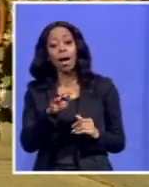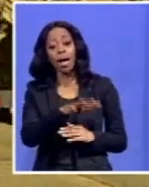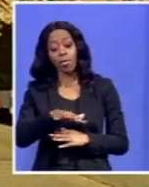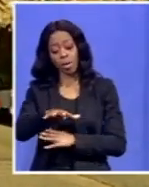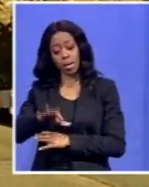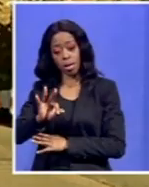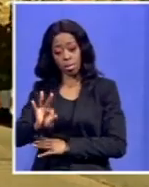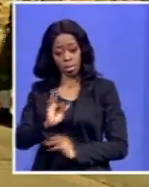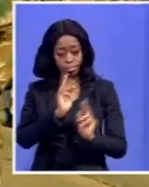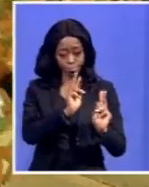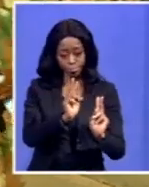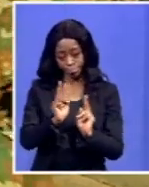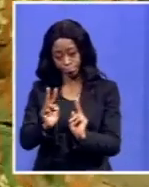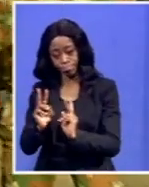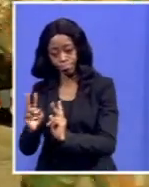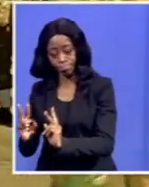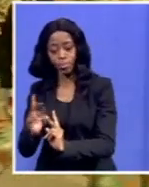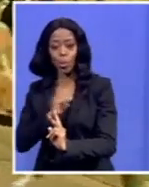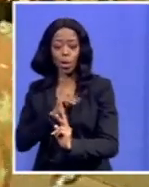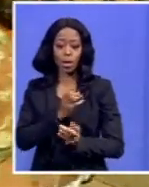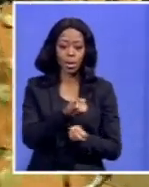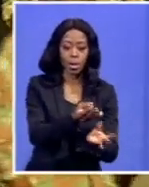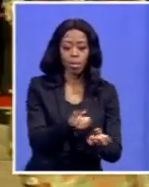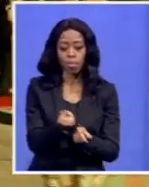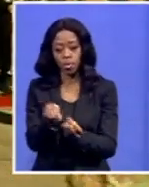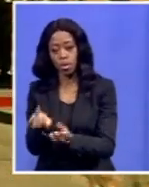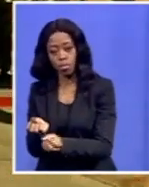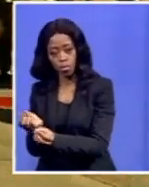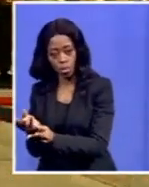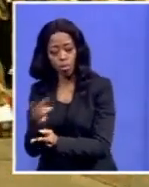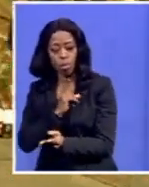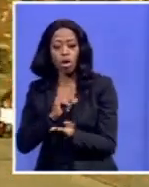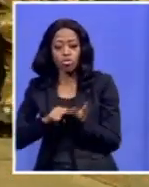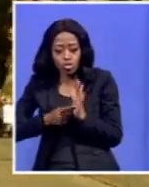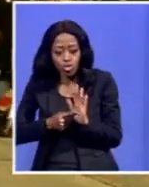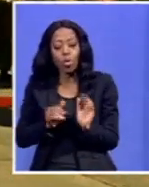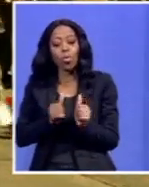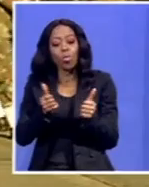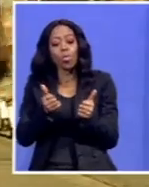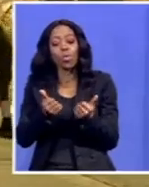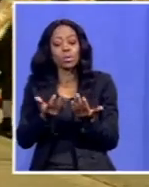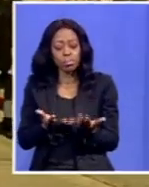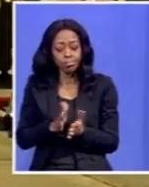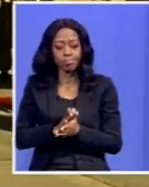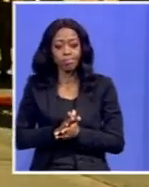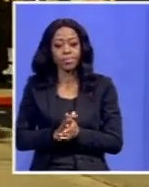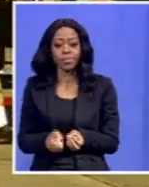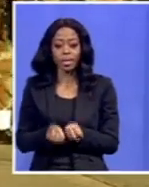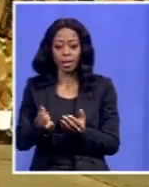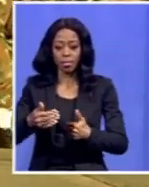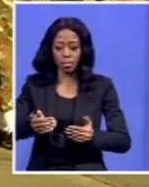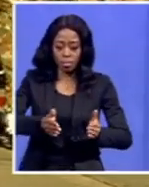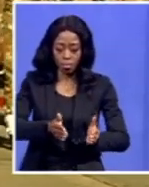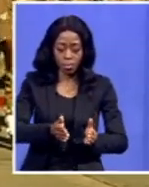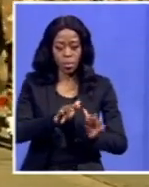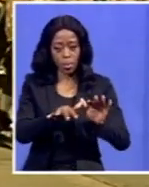to see to it that we hand over as force for good. We hand over this particular hampers to the people and say